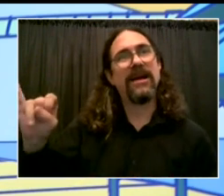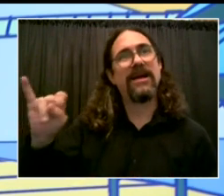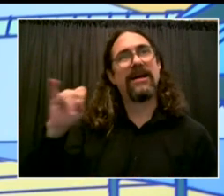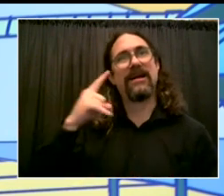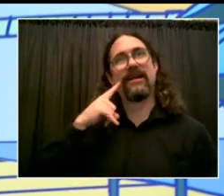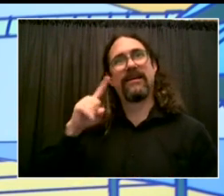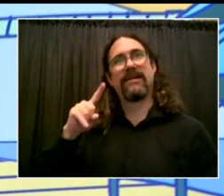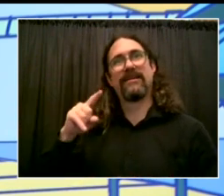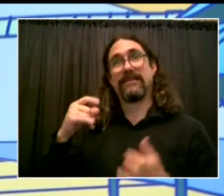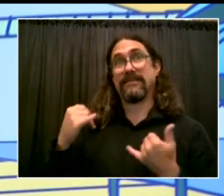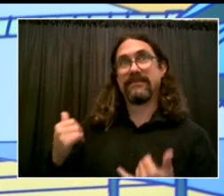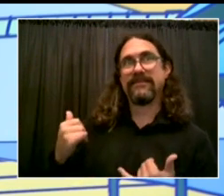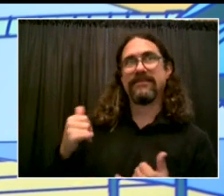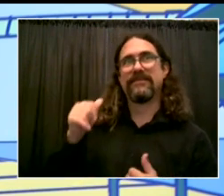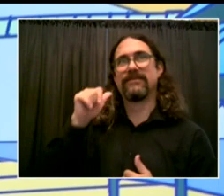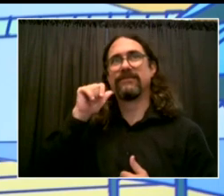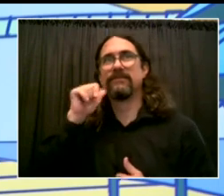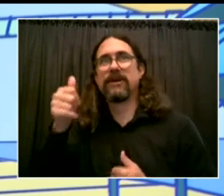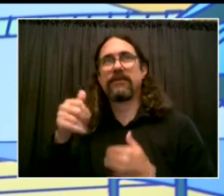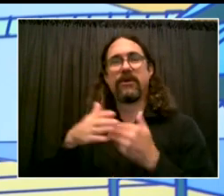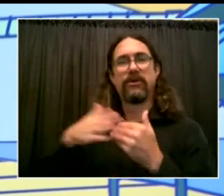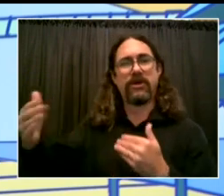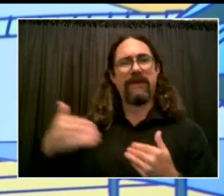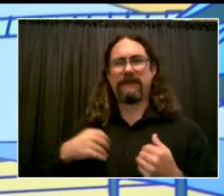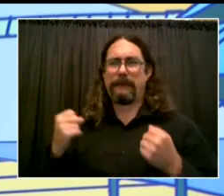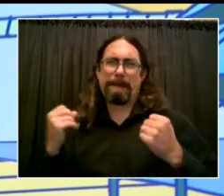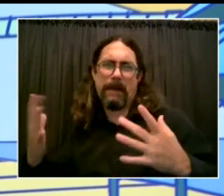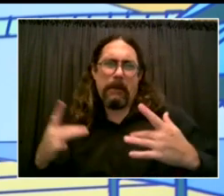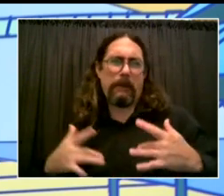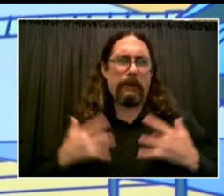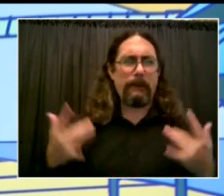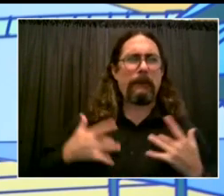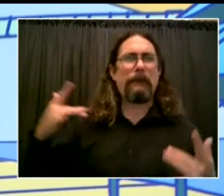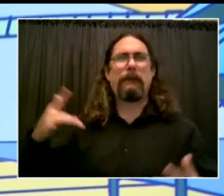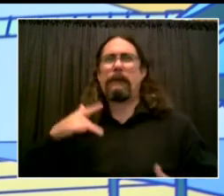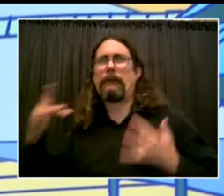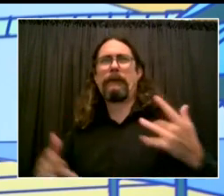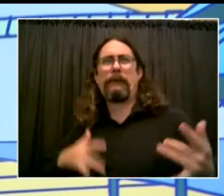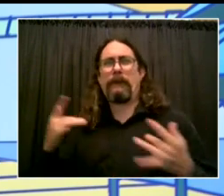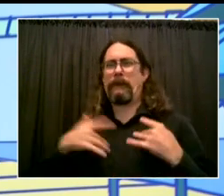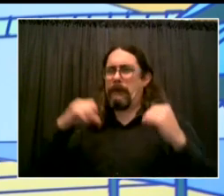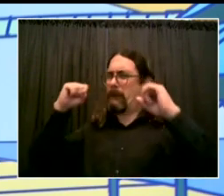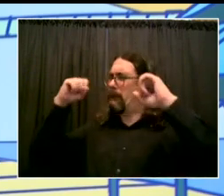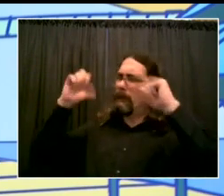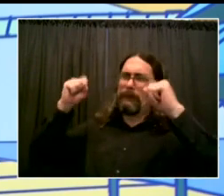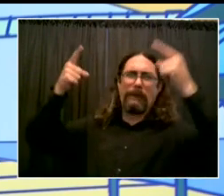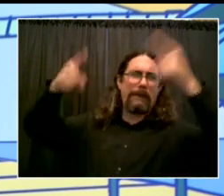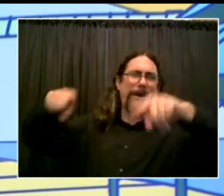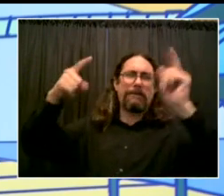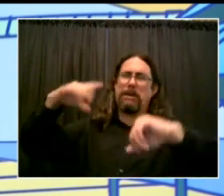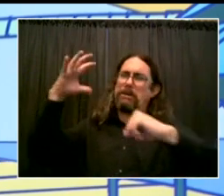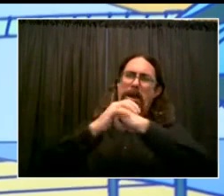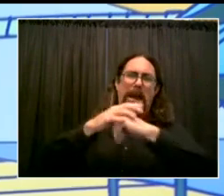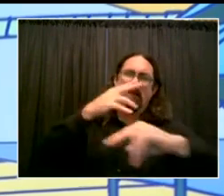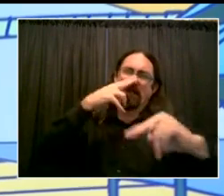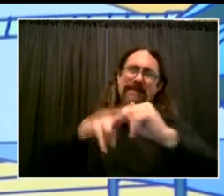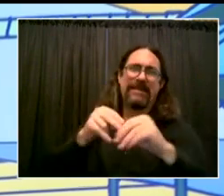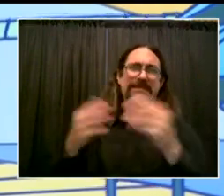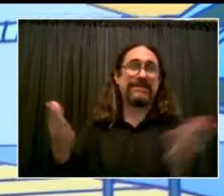Island. Staten Island is going to be a crucial part of what we like to call a recovery for all of us. Thank you, everybody.